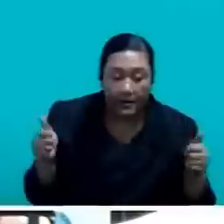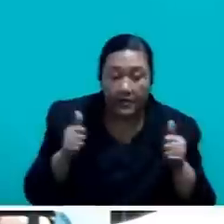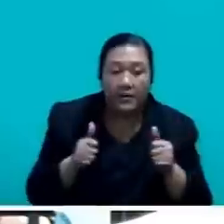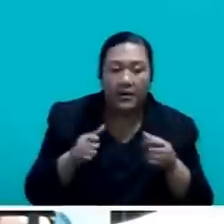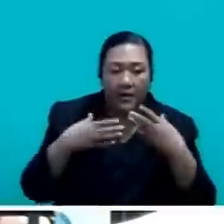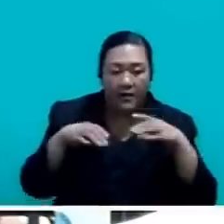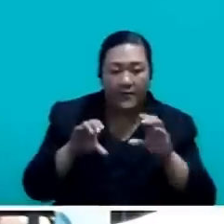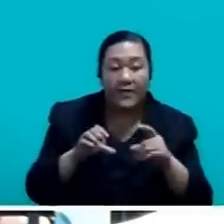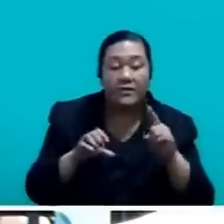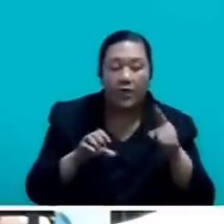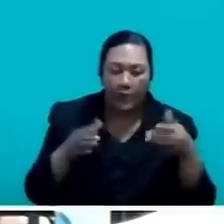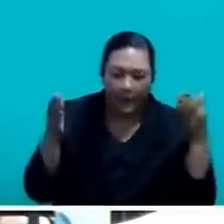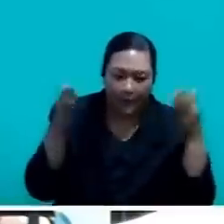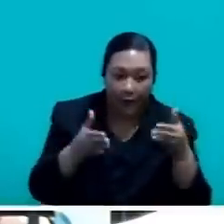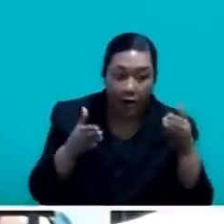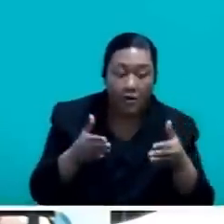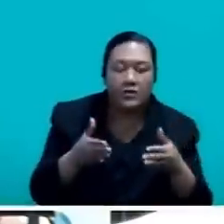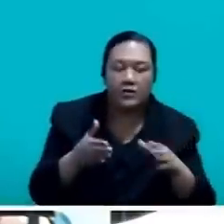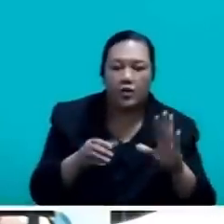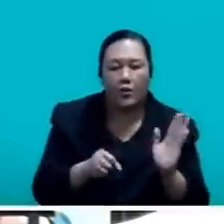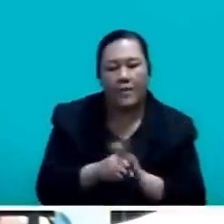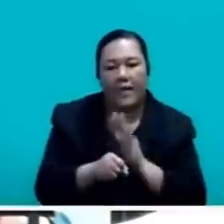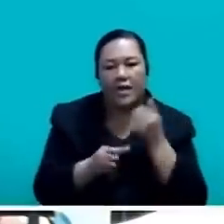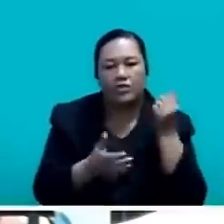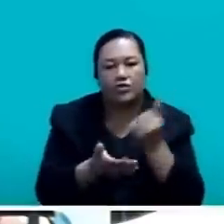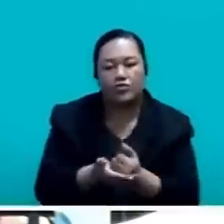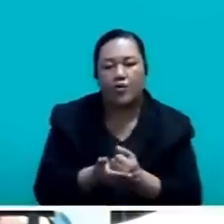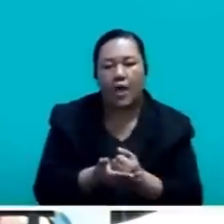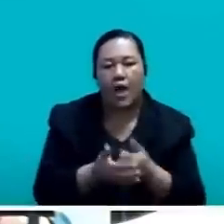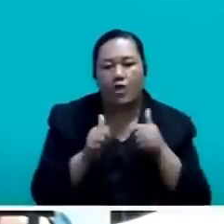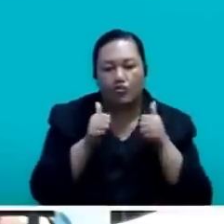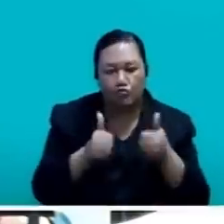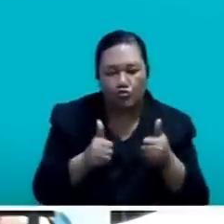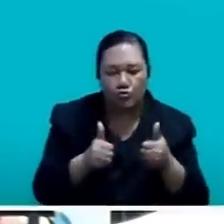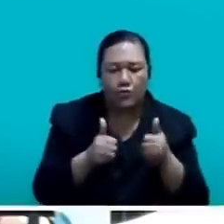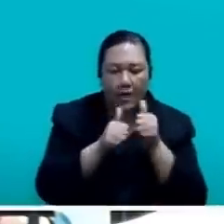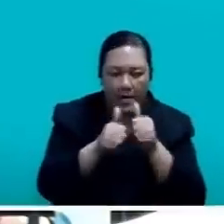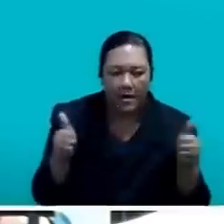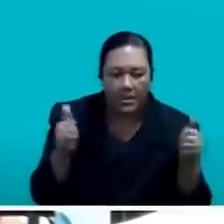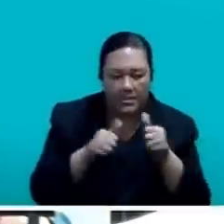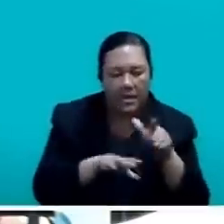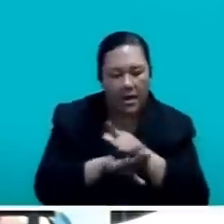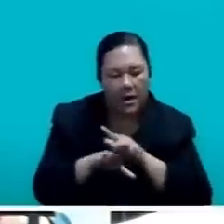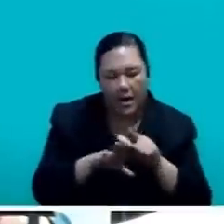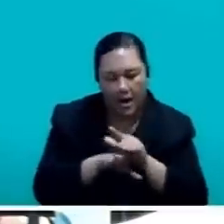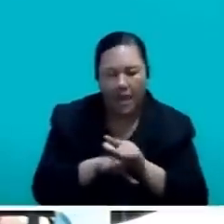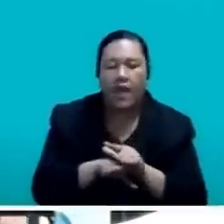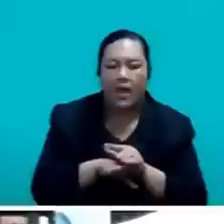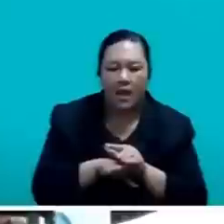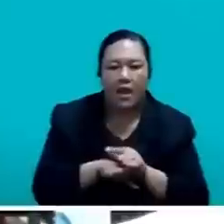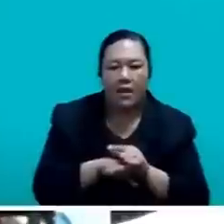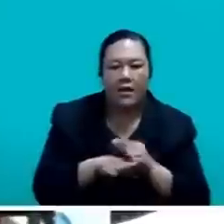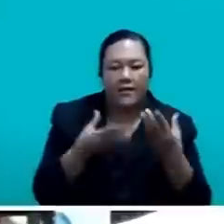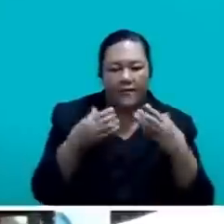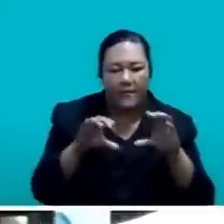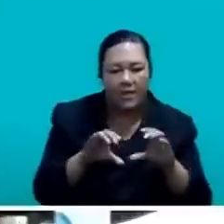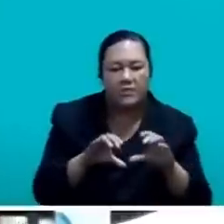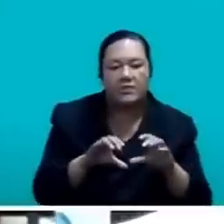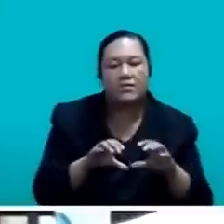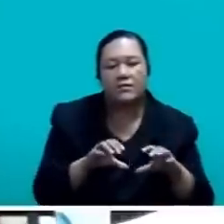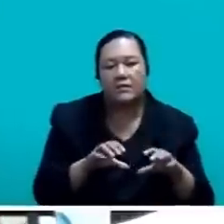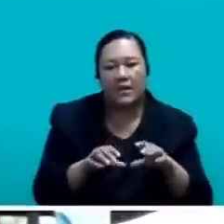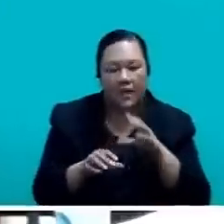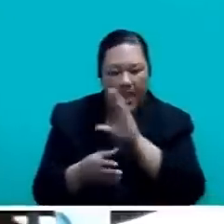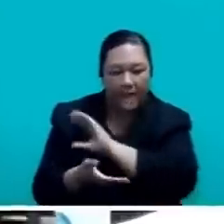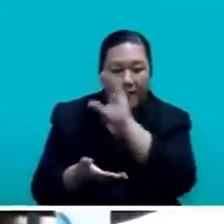continue to focus on maintaining as much good agricultural land as possible. There is also an allocation in that respect